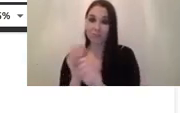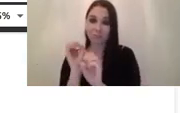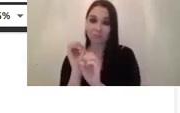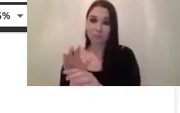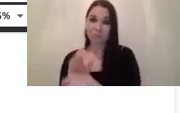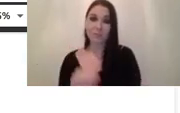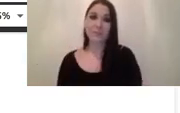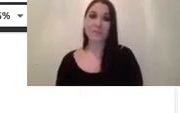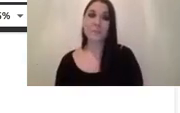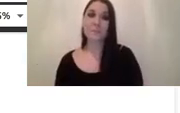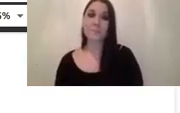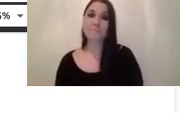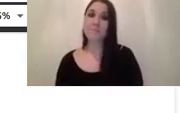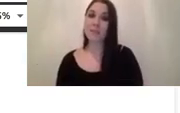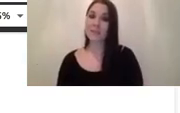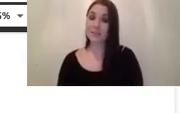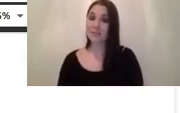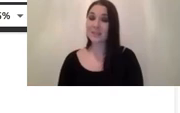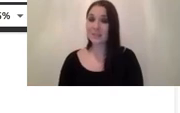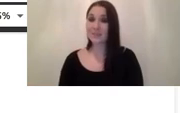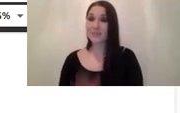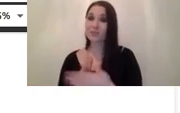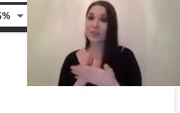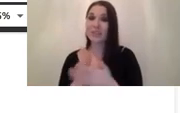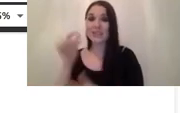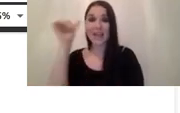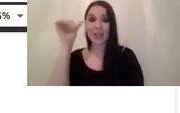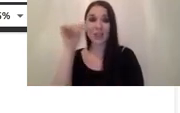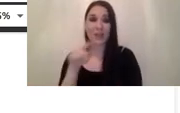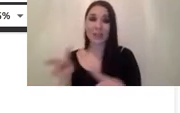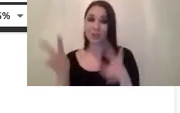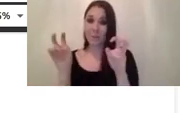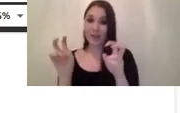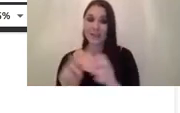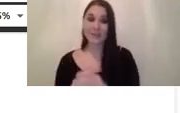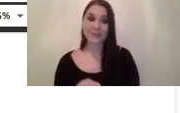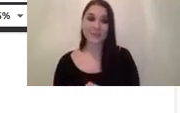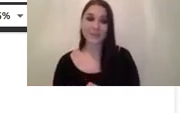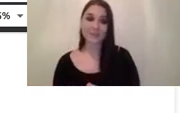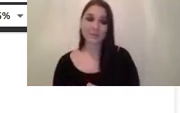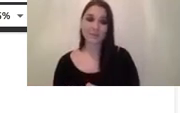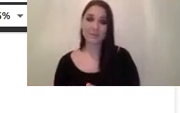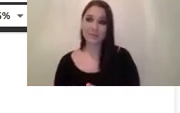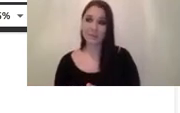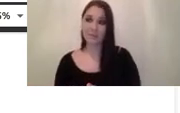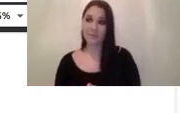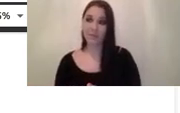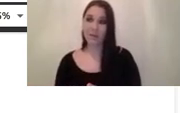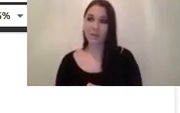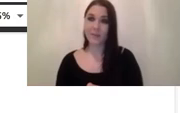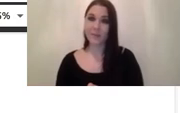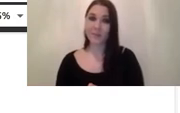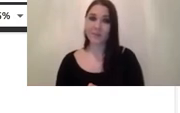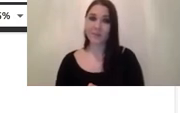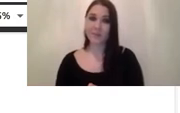about getting to know this this uh this topic so um these are actually